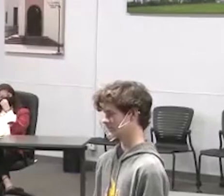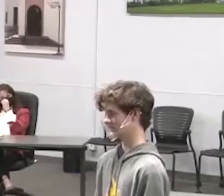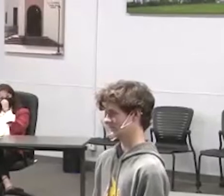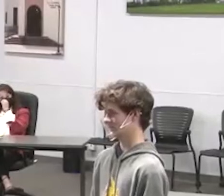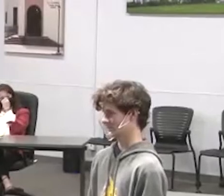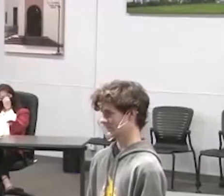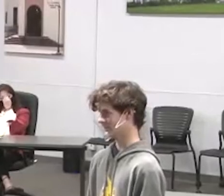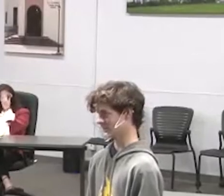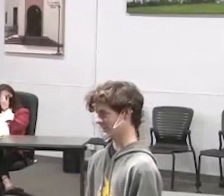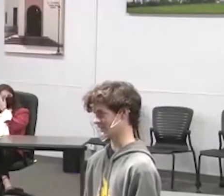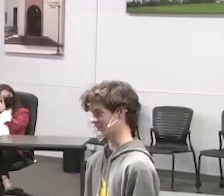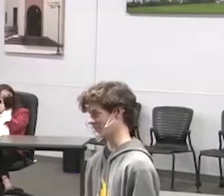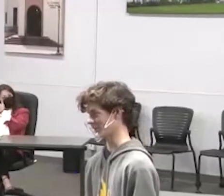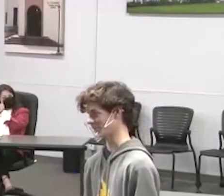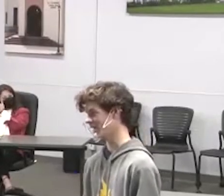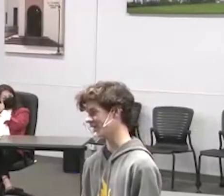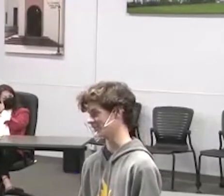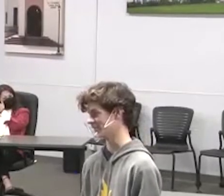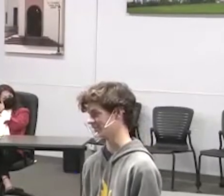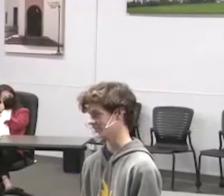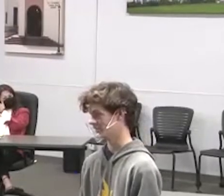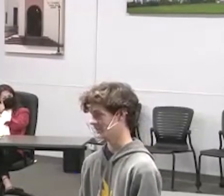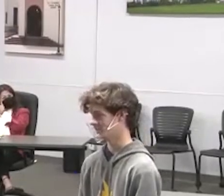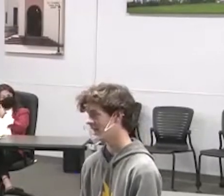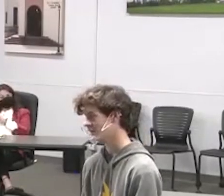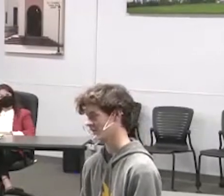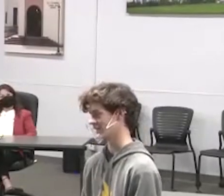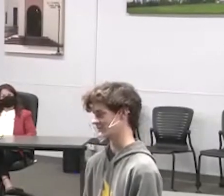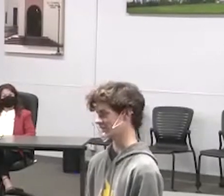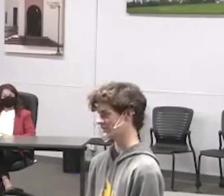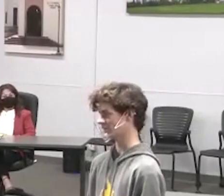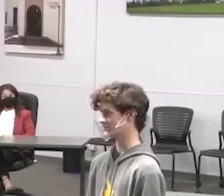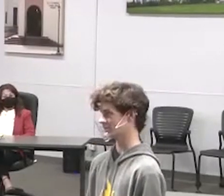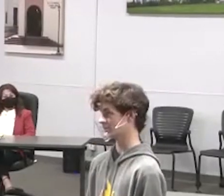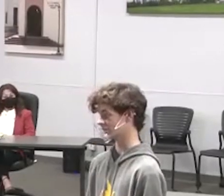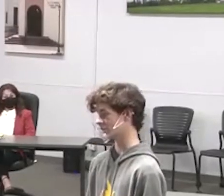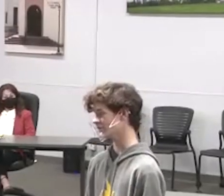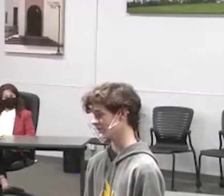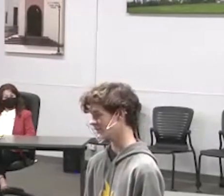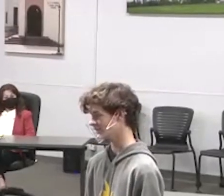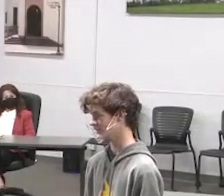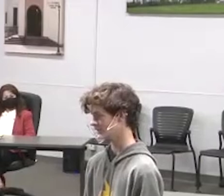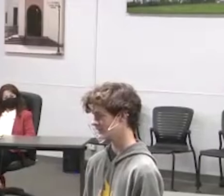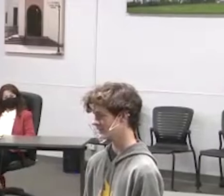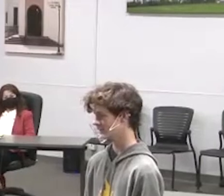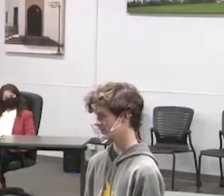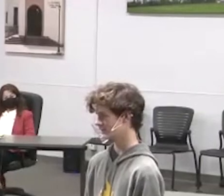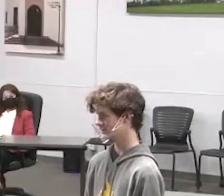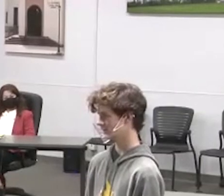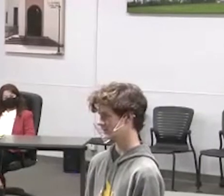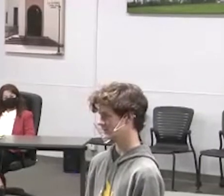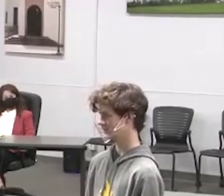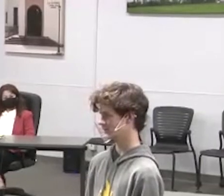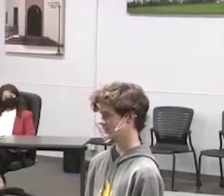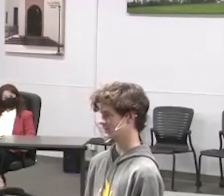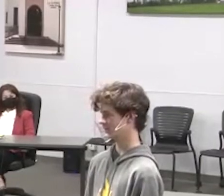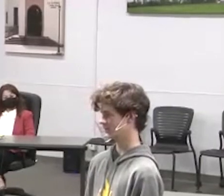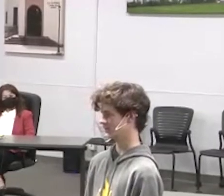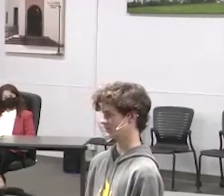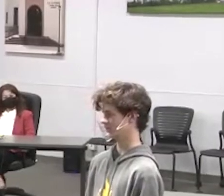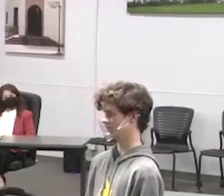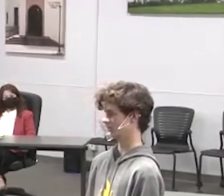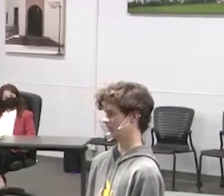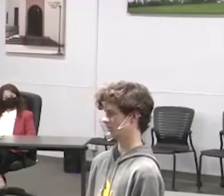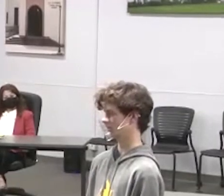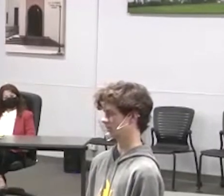well i feel like it's the other way around that men aren't naturally good but girls are well you might as well know right now